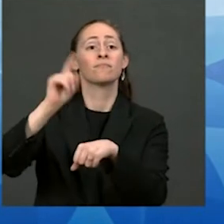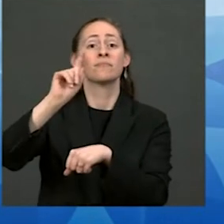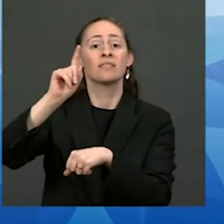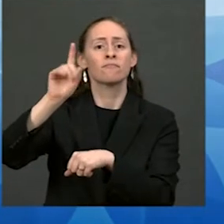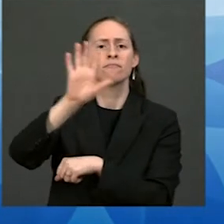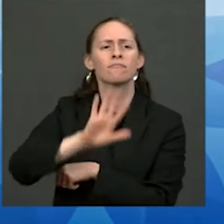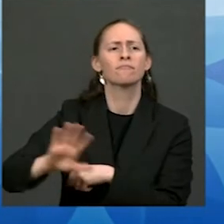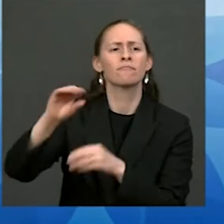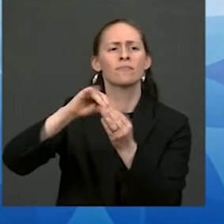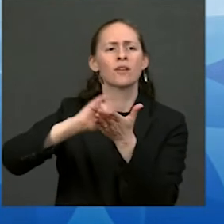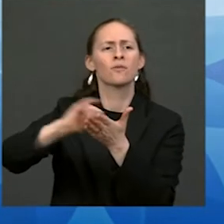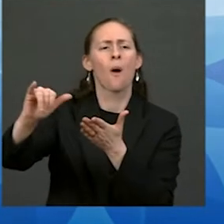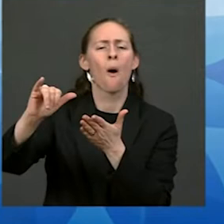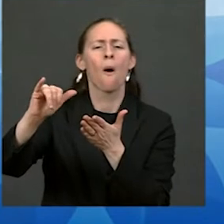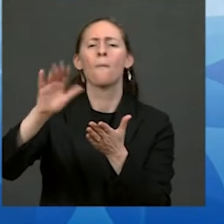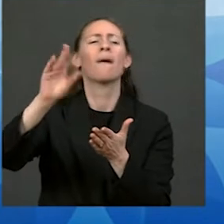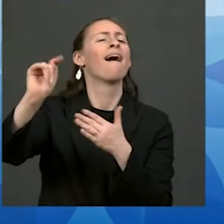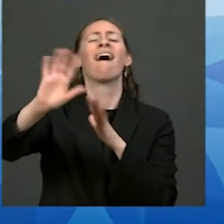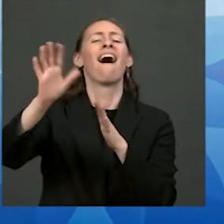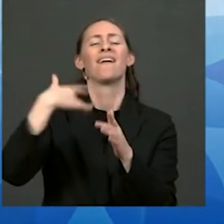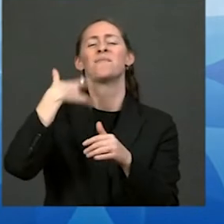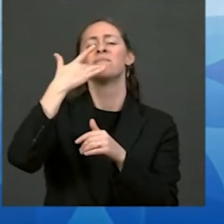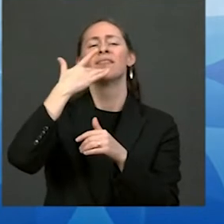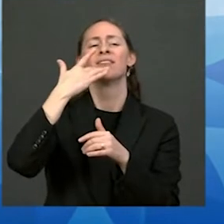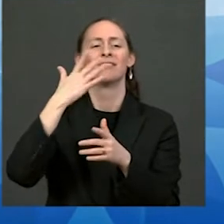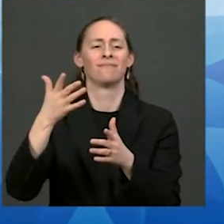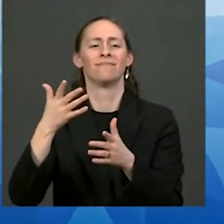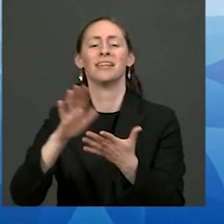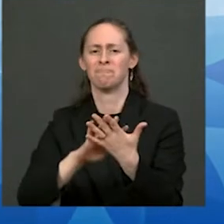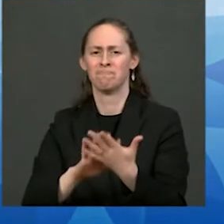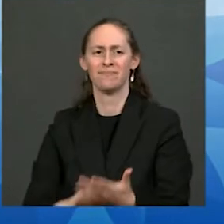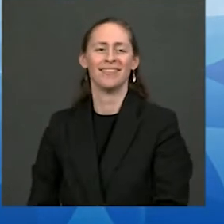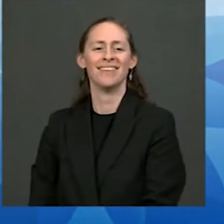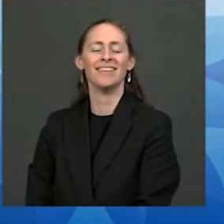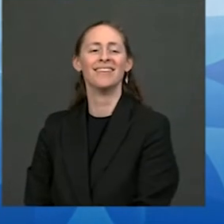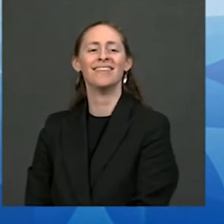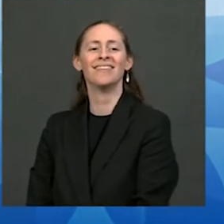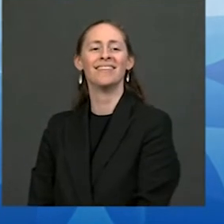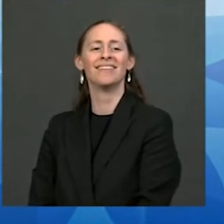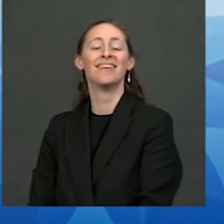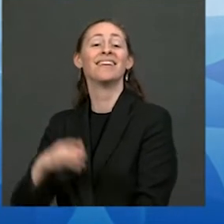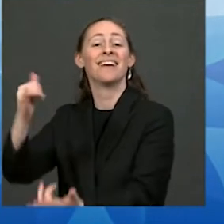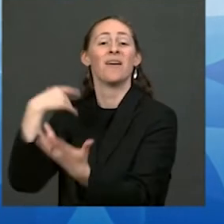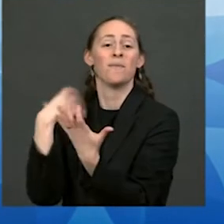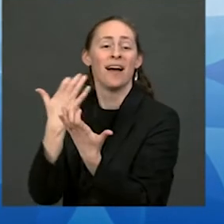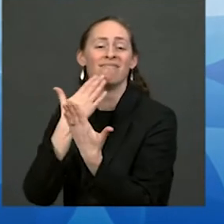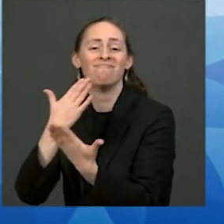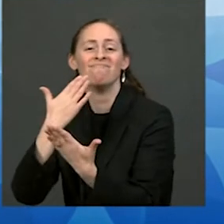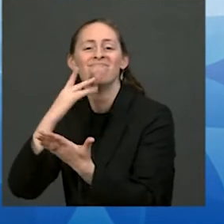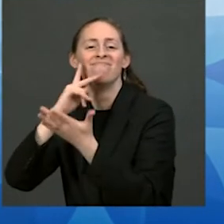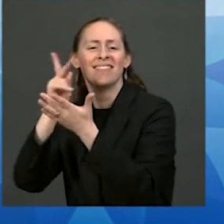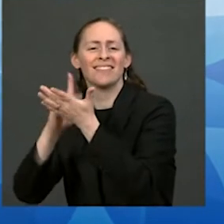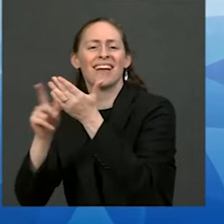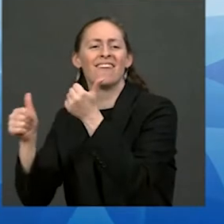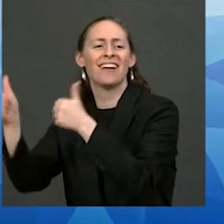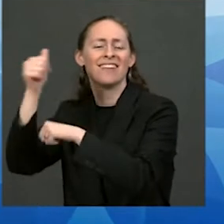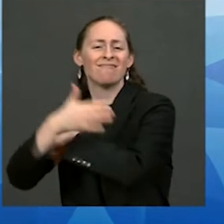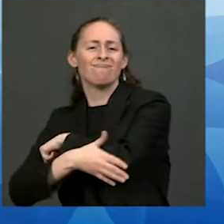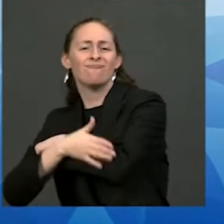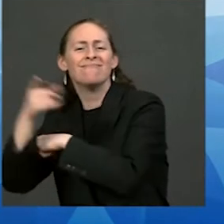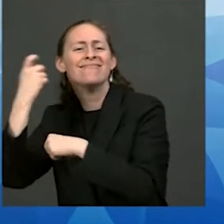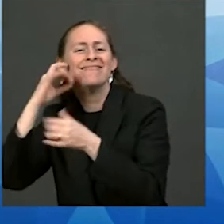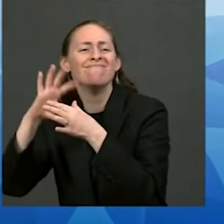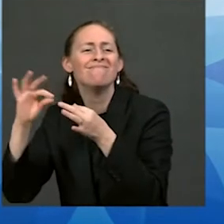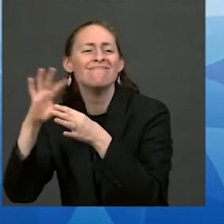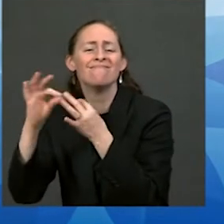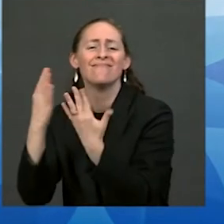I uh I want to thank you Madam Secretary for uh for your remarks but I also want to thank you Deb for